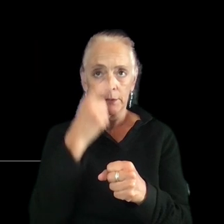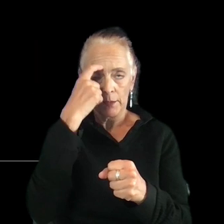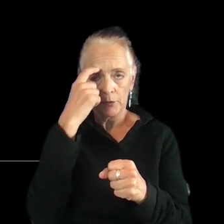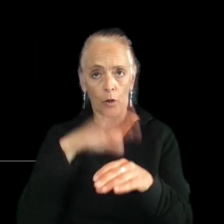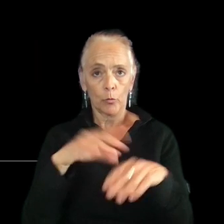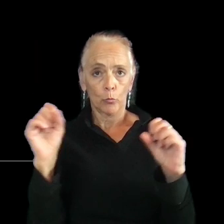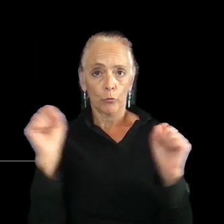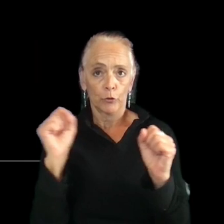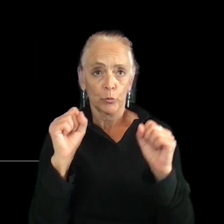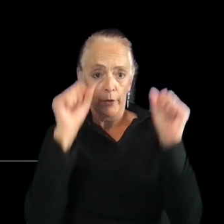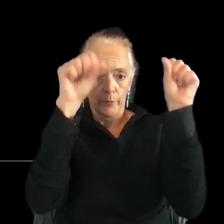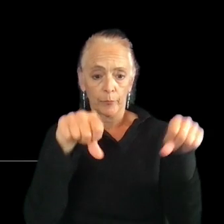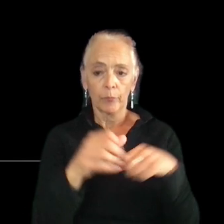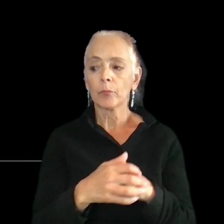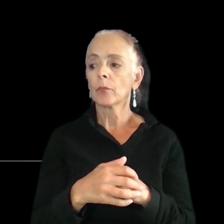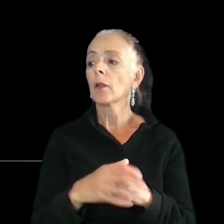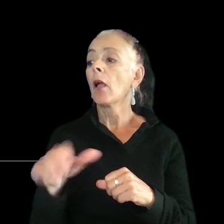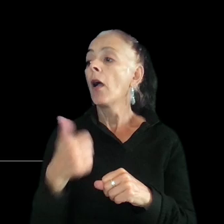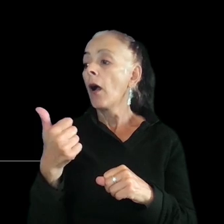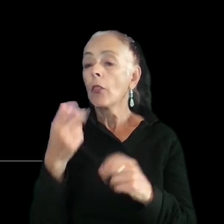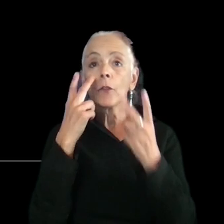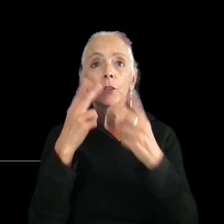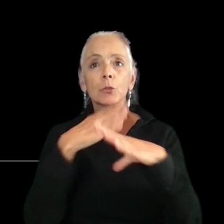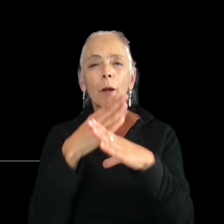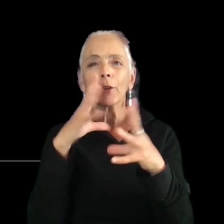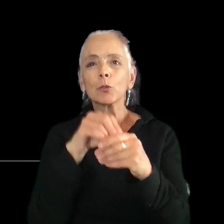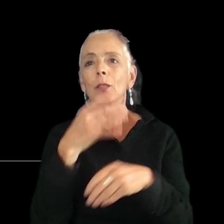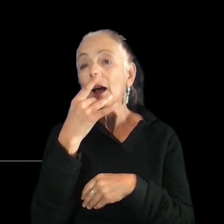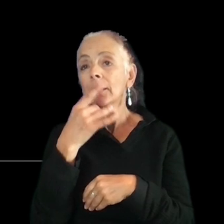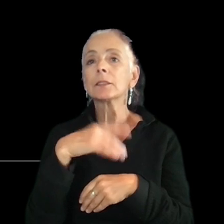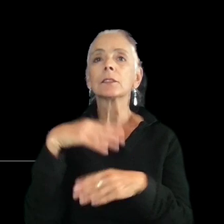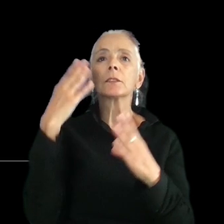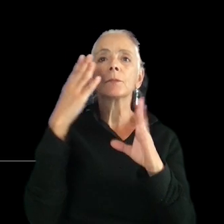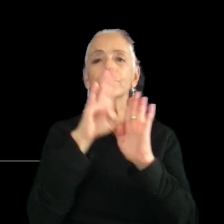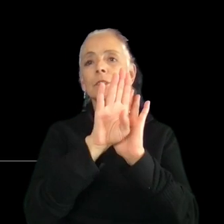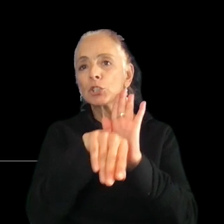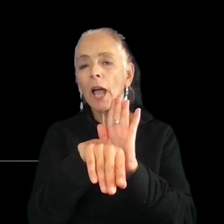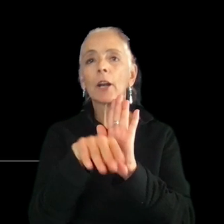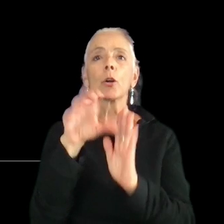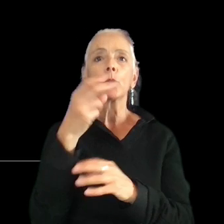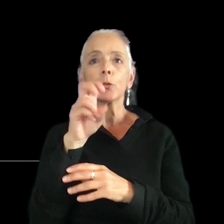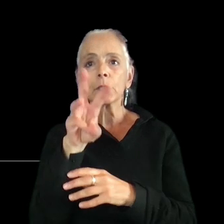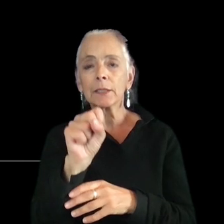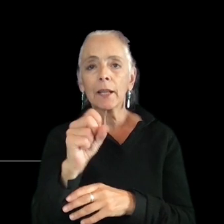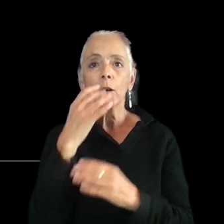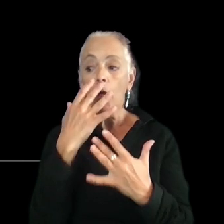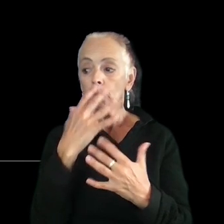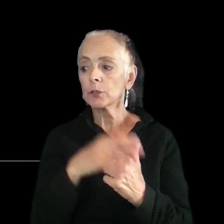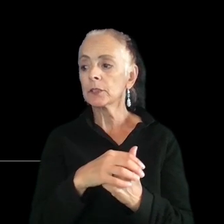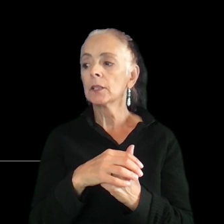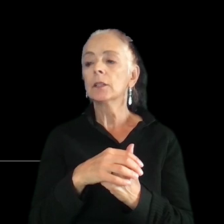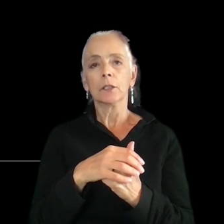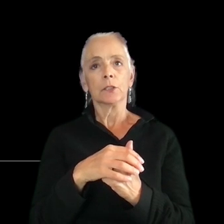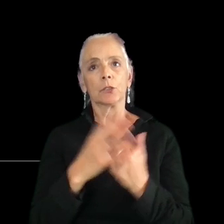Other visual barriers include lights, shadows, and colors. And we want to make sure that players can increase the brightness but also turn off certain